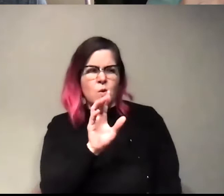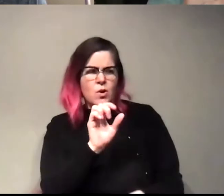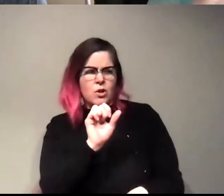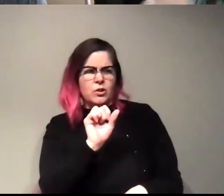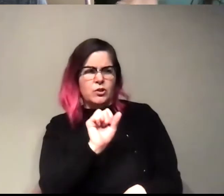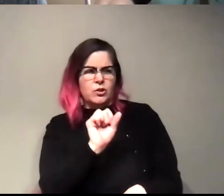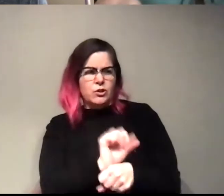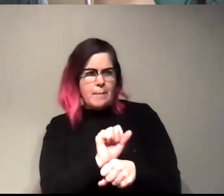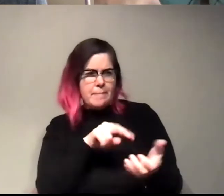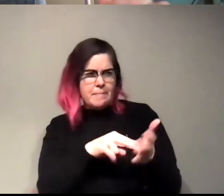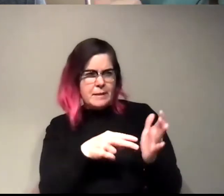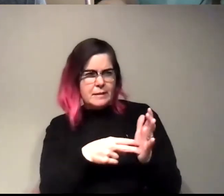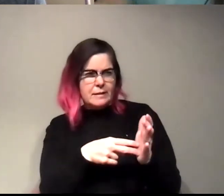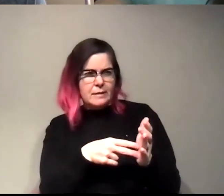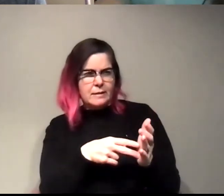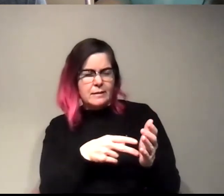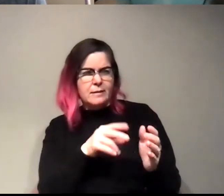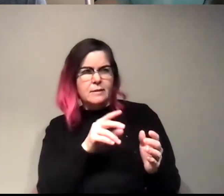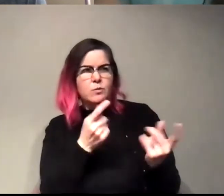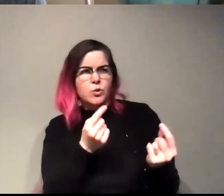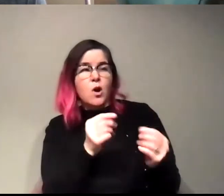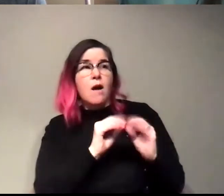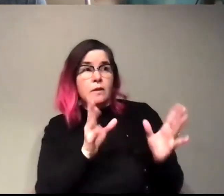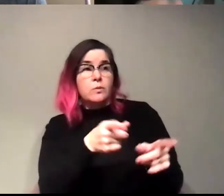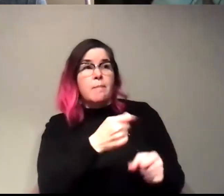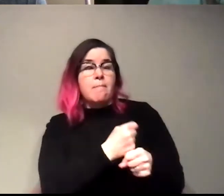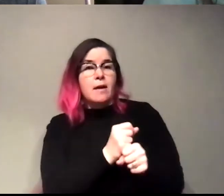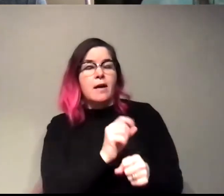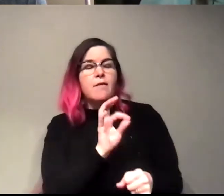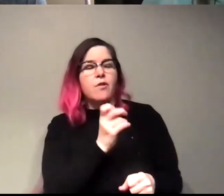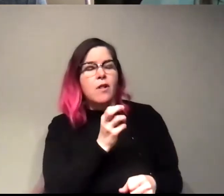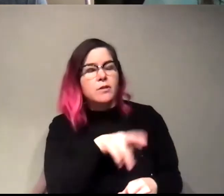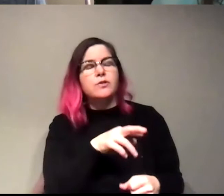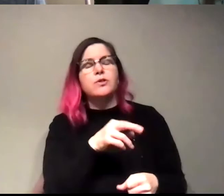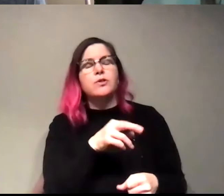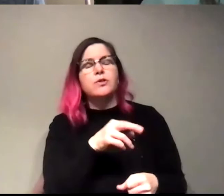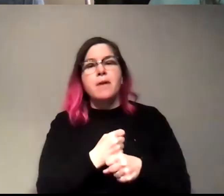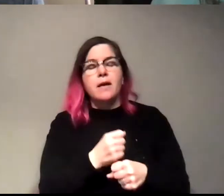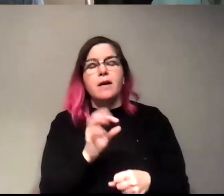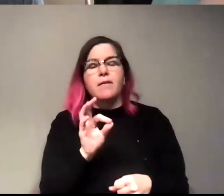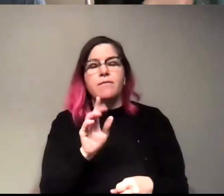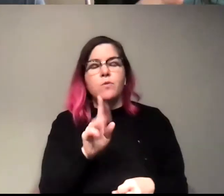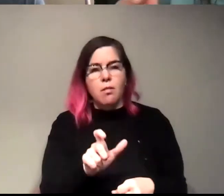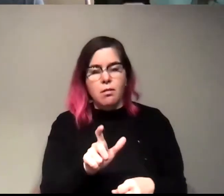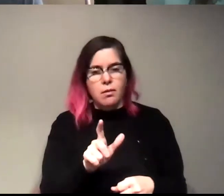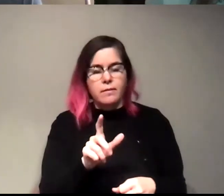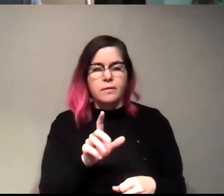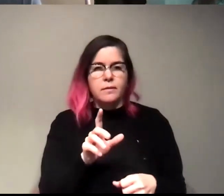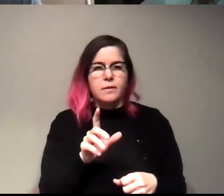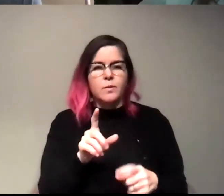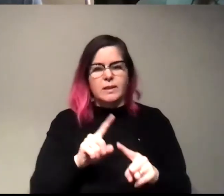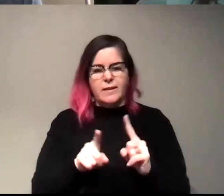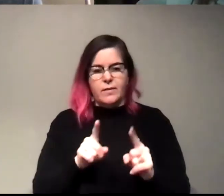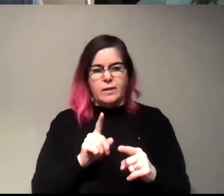making, so what you're doing, obviously you're, you're making, um, fertilizer, you're making, uh, fuel, uh, but like, what's the difference